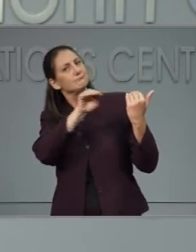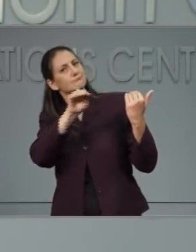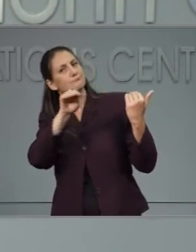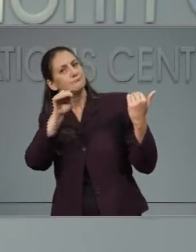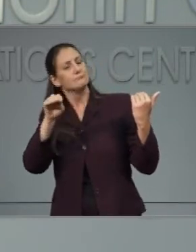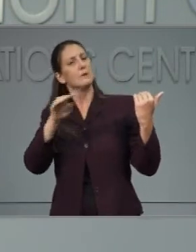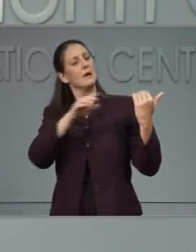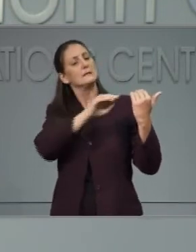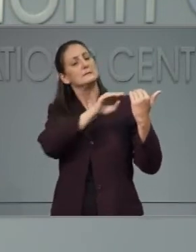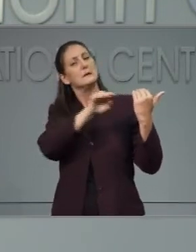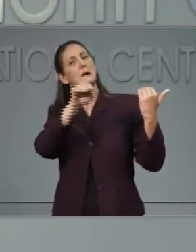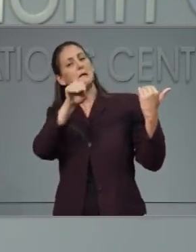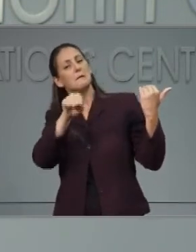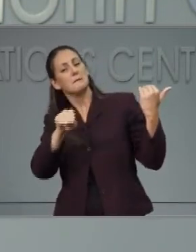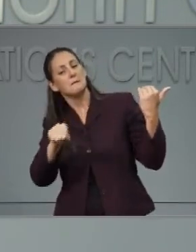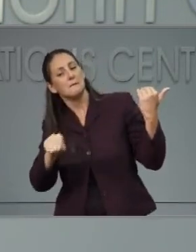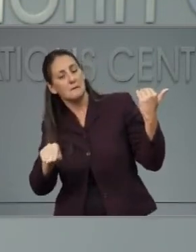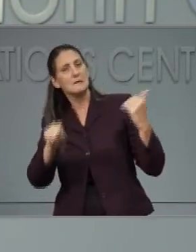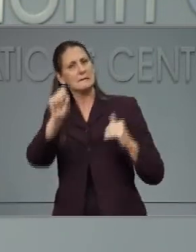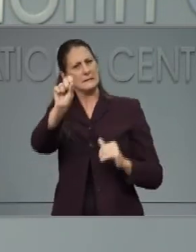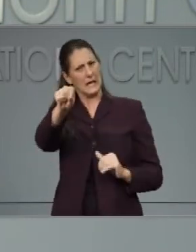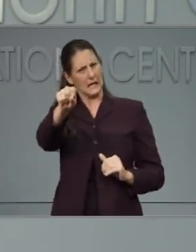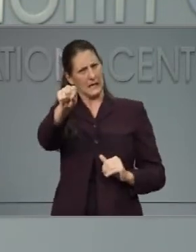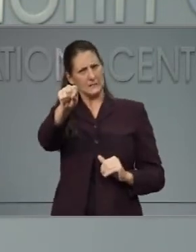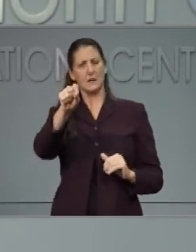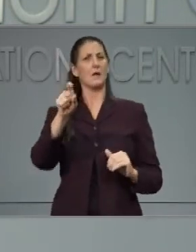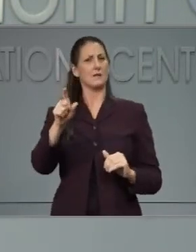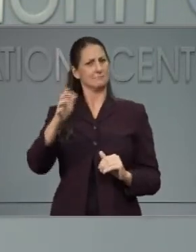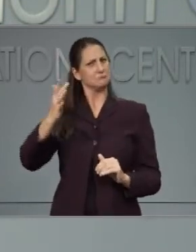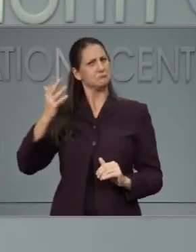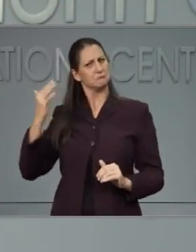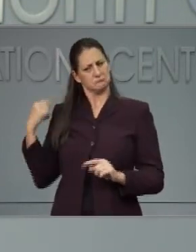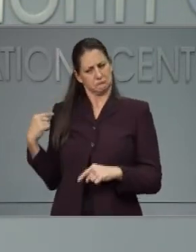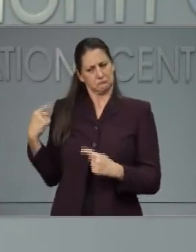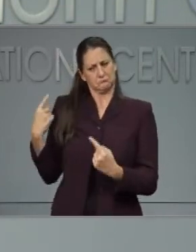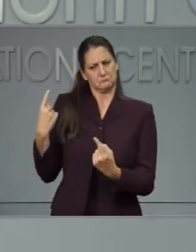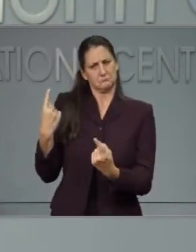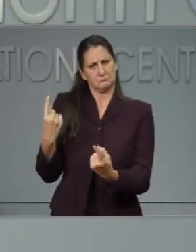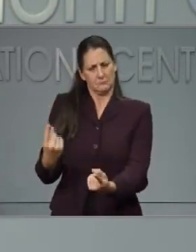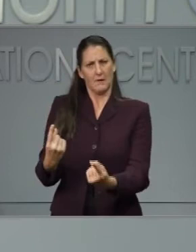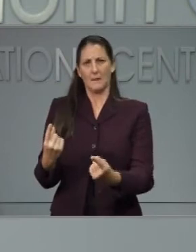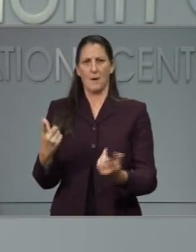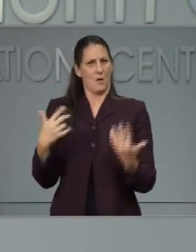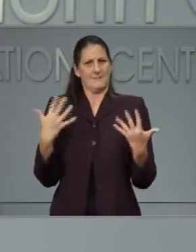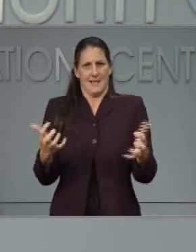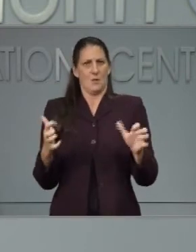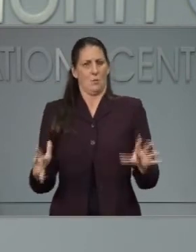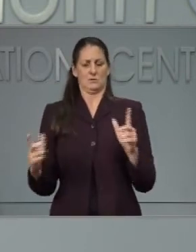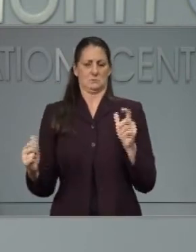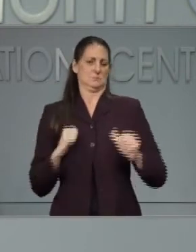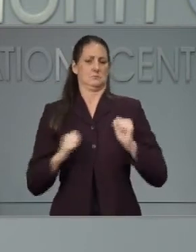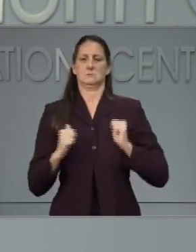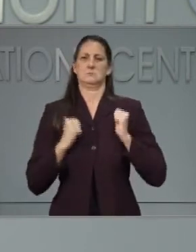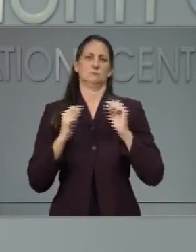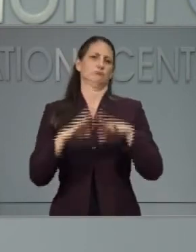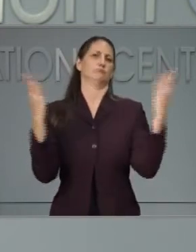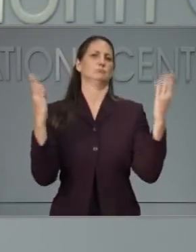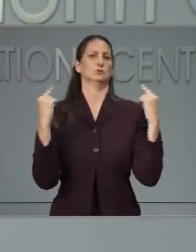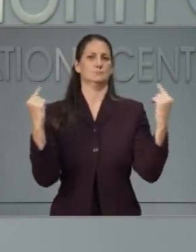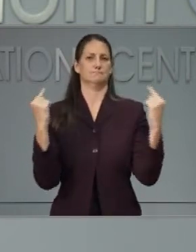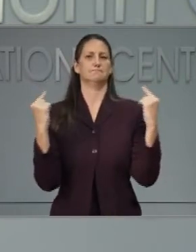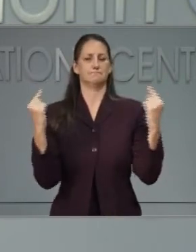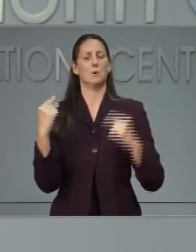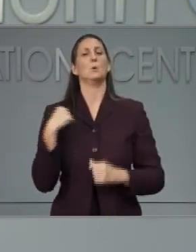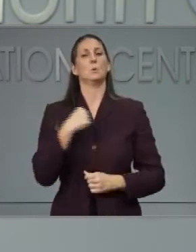And in keeping with our dimmer switch approach, we thought that it was time to go ahead and move toward this.